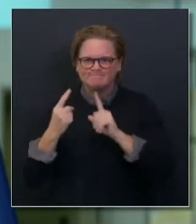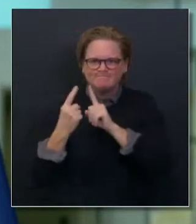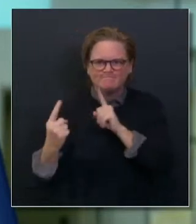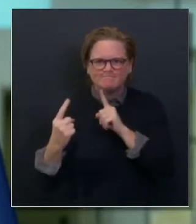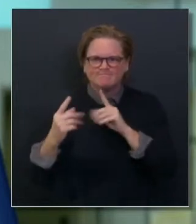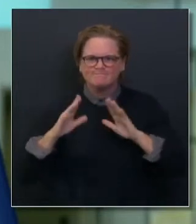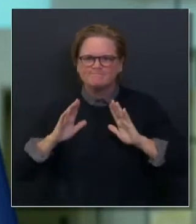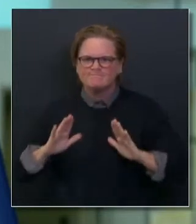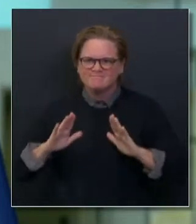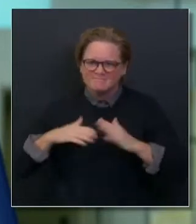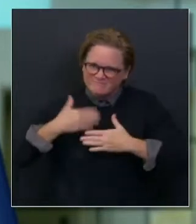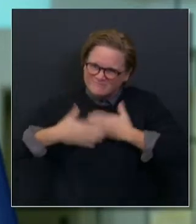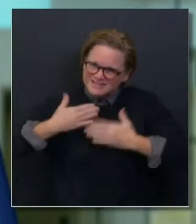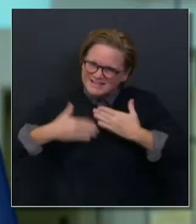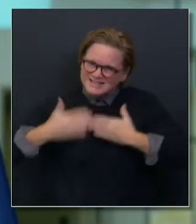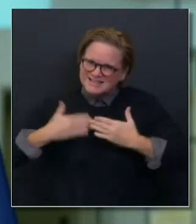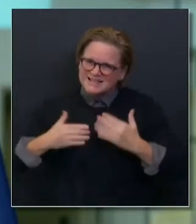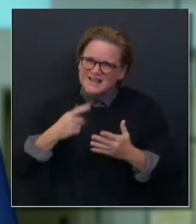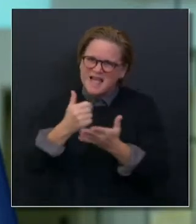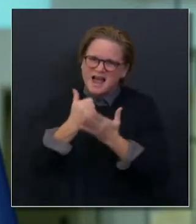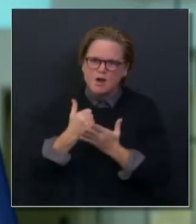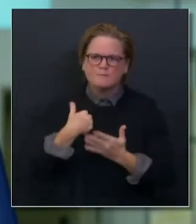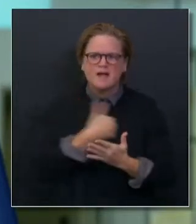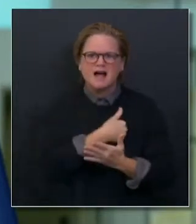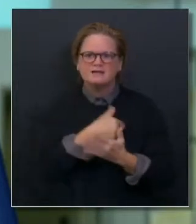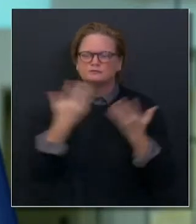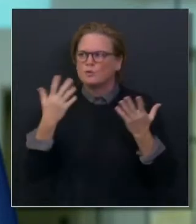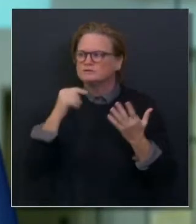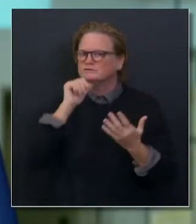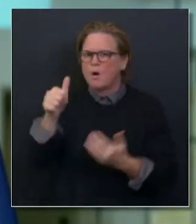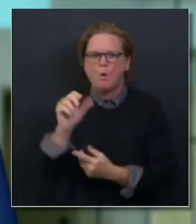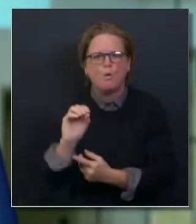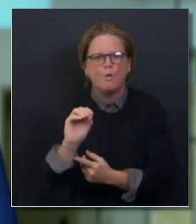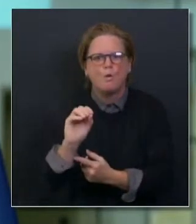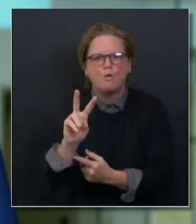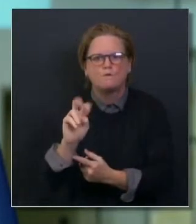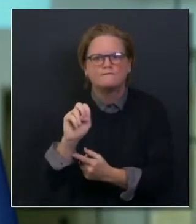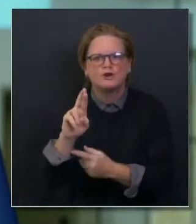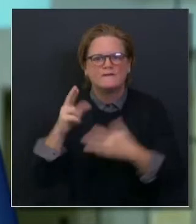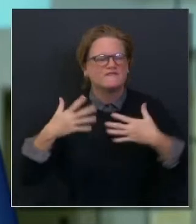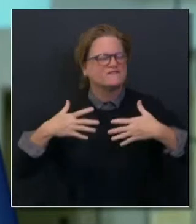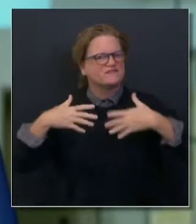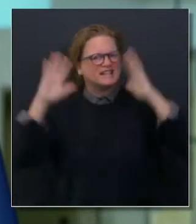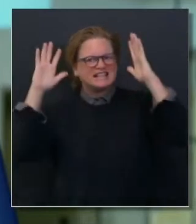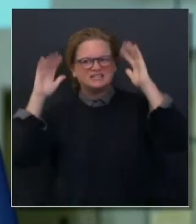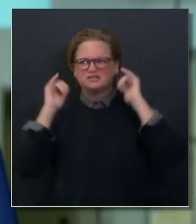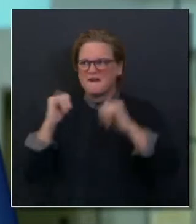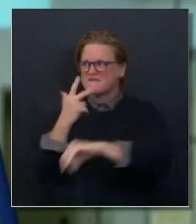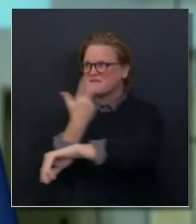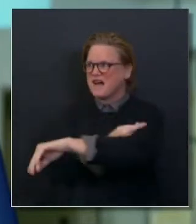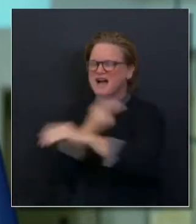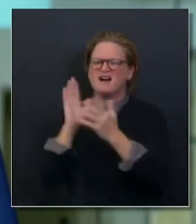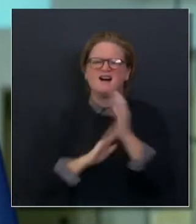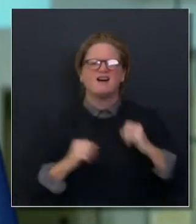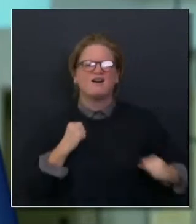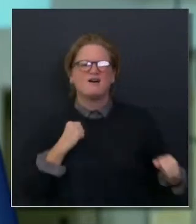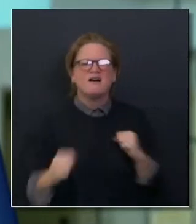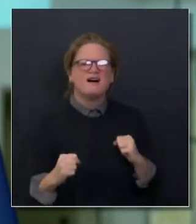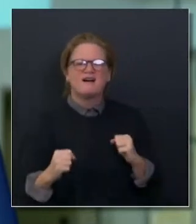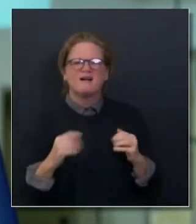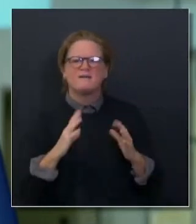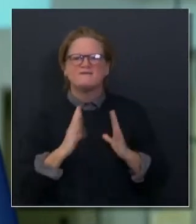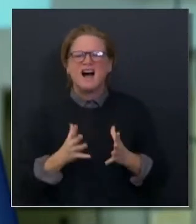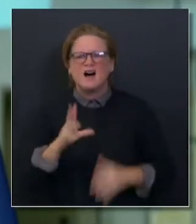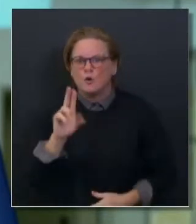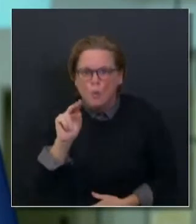We are not at the finish line yet. So please, please, please be mindful, and forgive me, this is